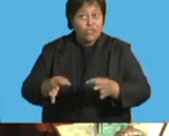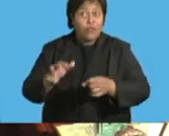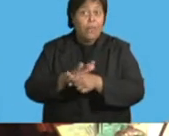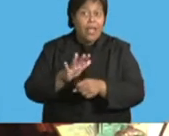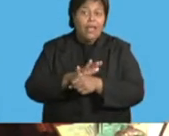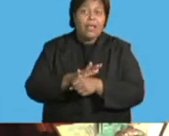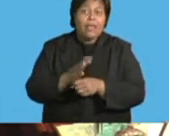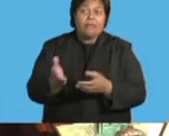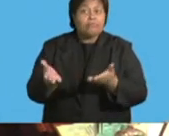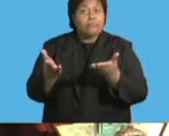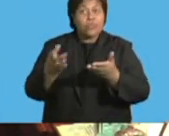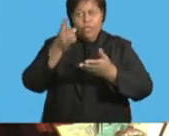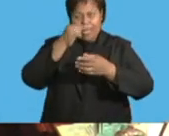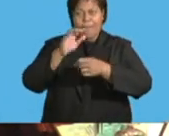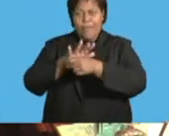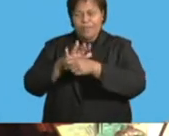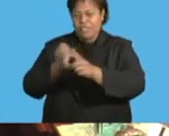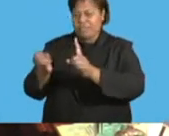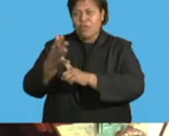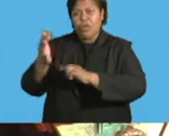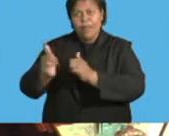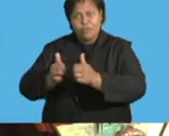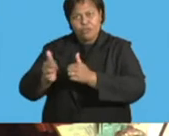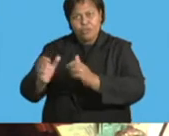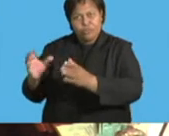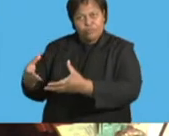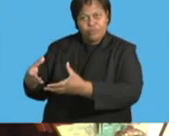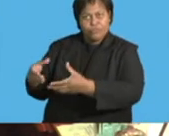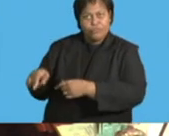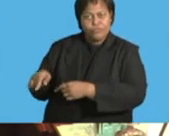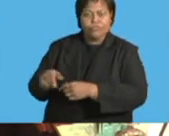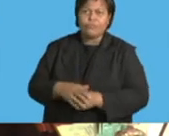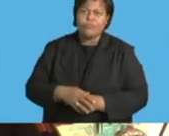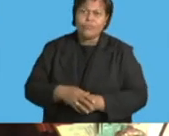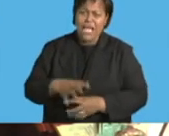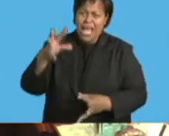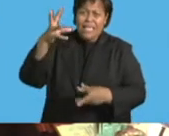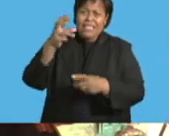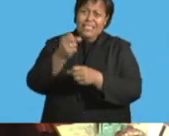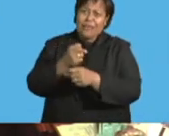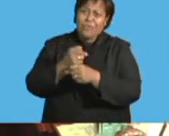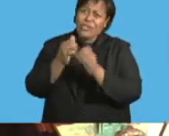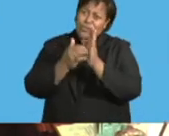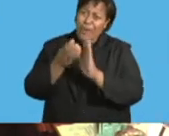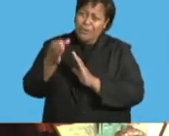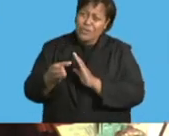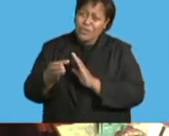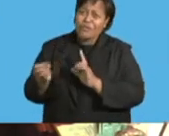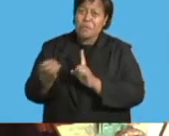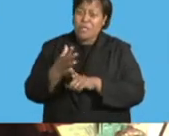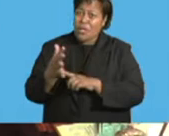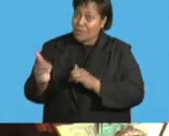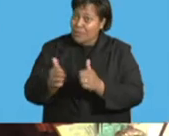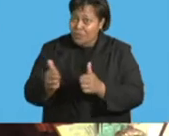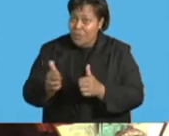that could be made by the special administrators. Mr. Speaker, sir, in summary, the chairperson of the special administrators will hold the